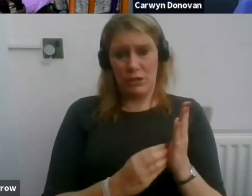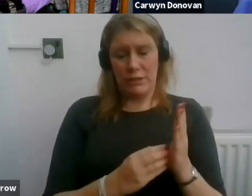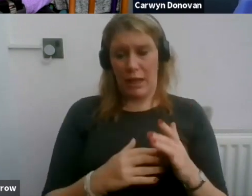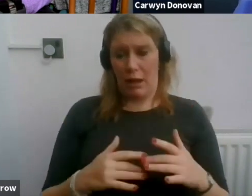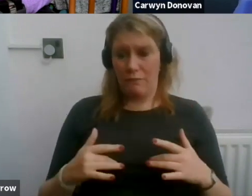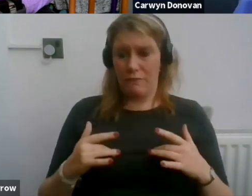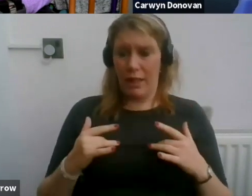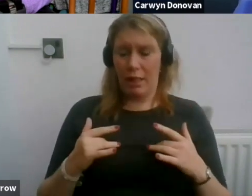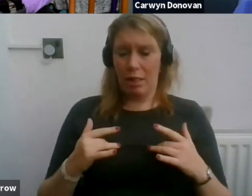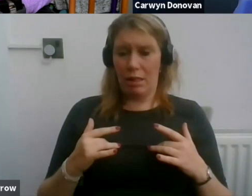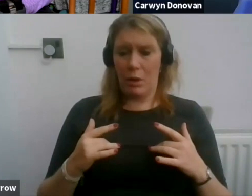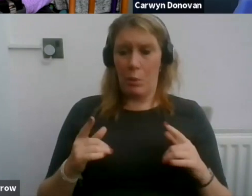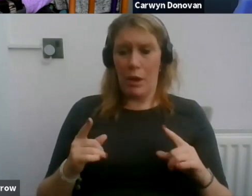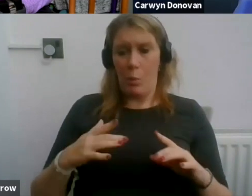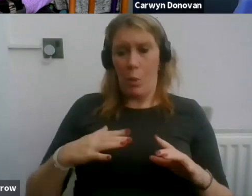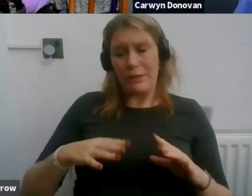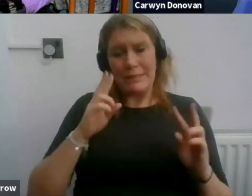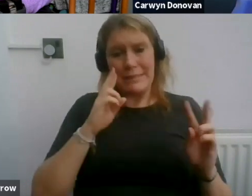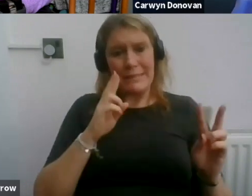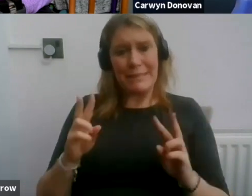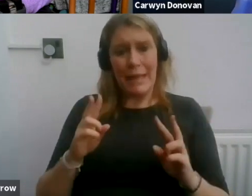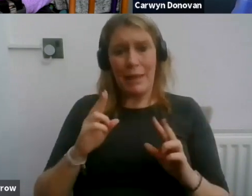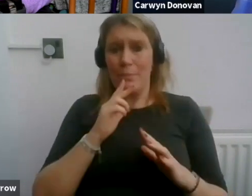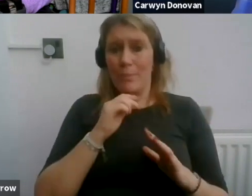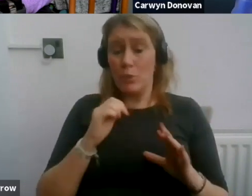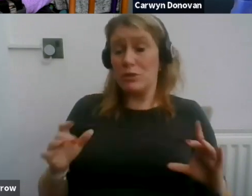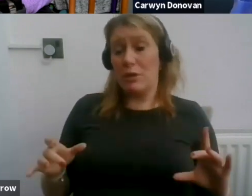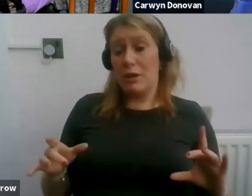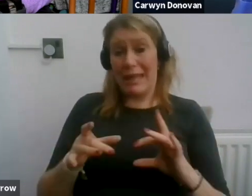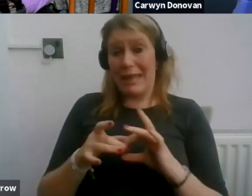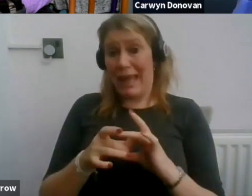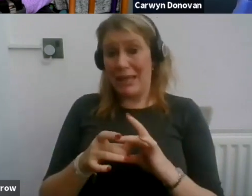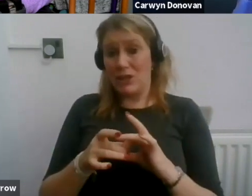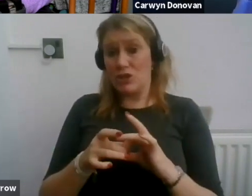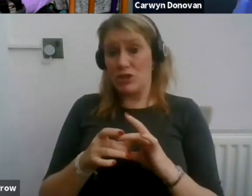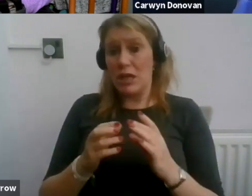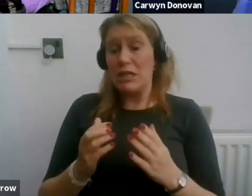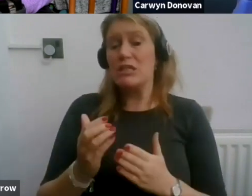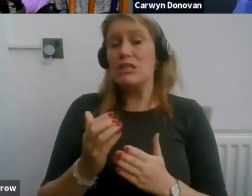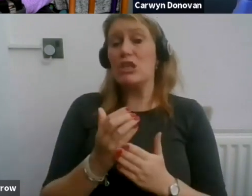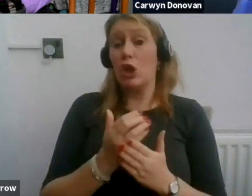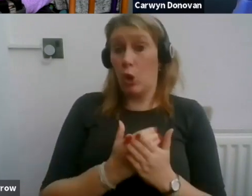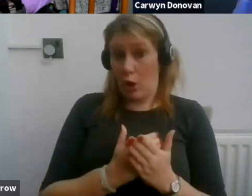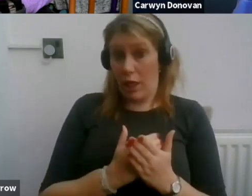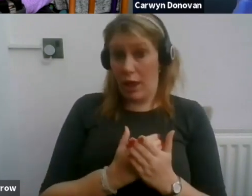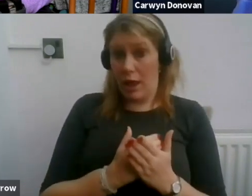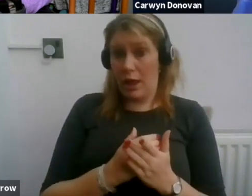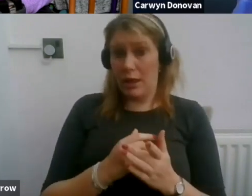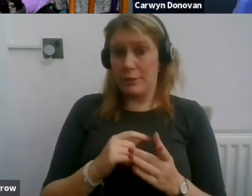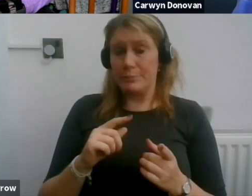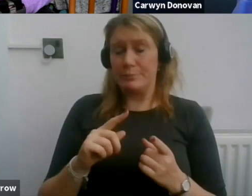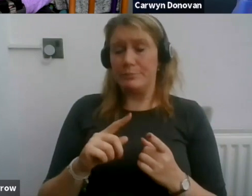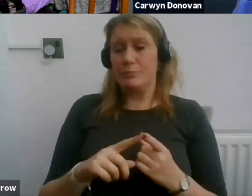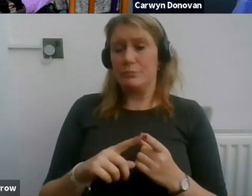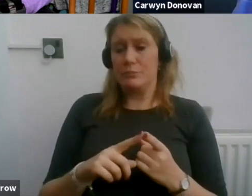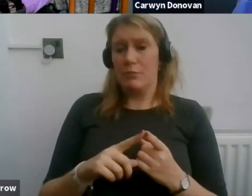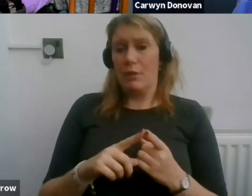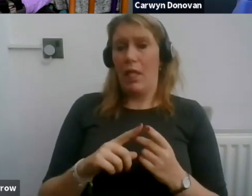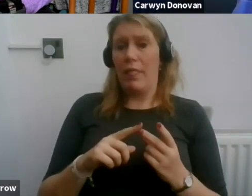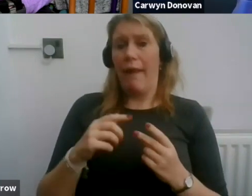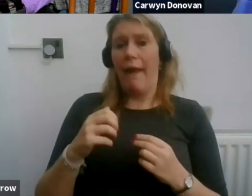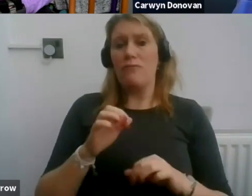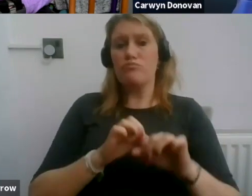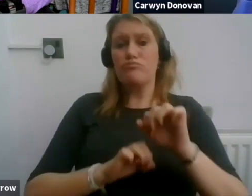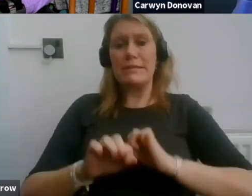see is that where people are engaged, they are engaged securely, that they are given protection,